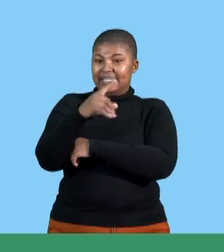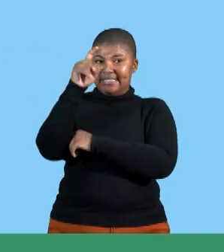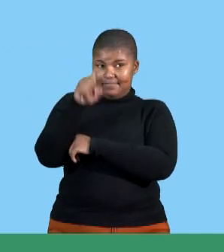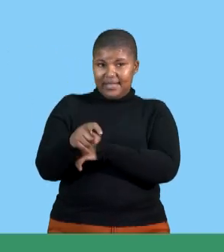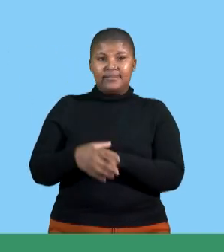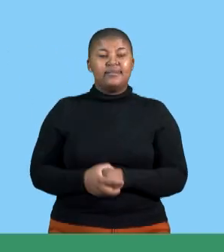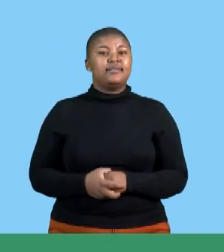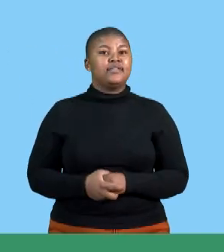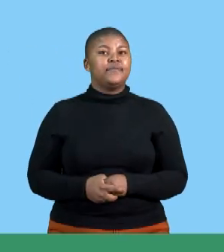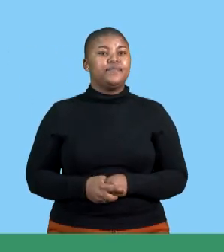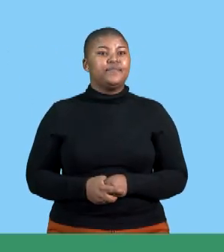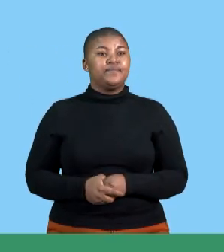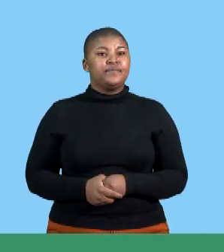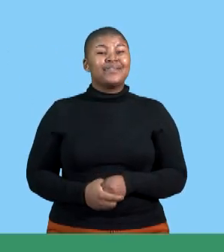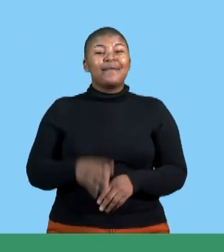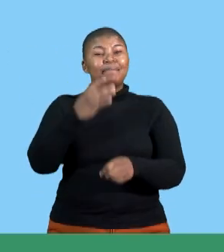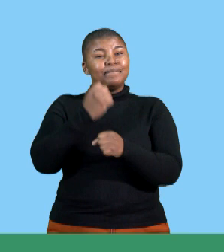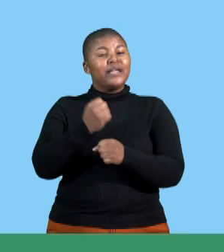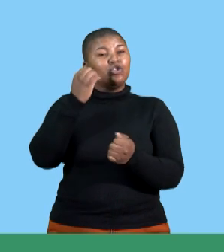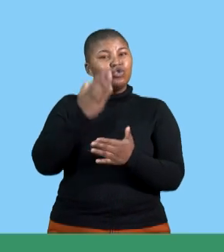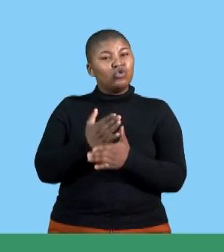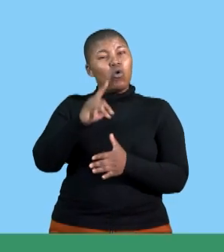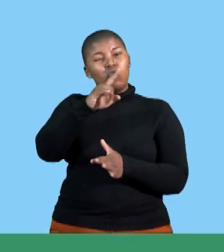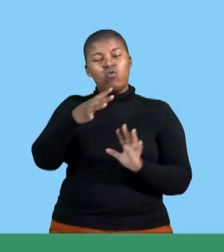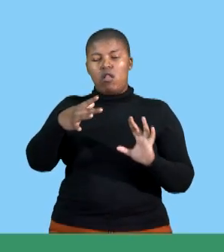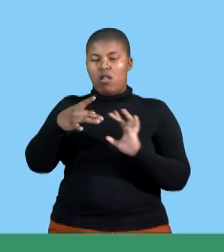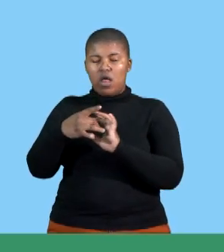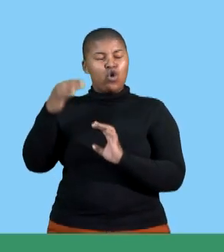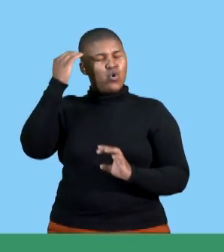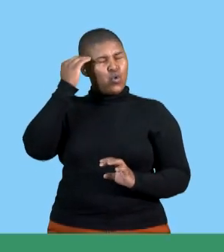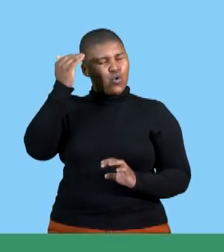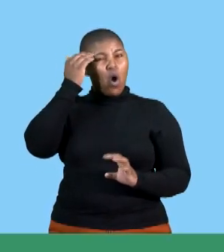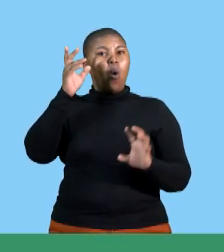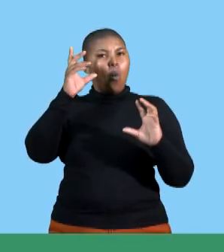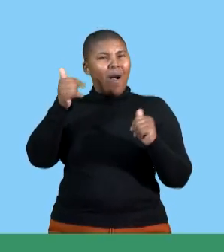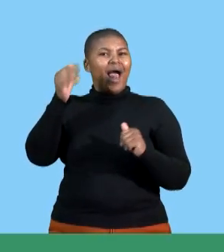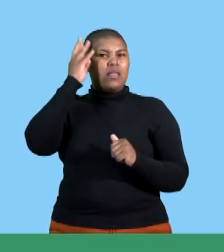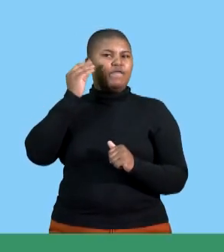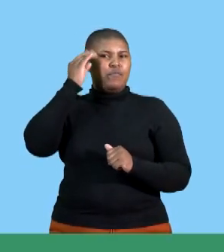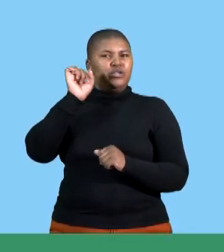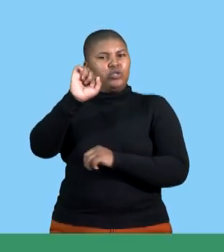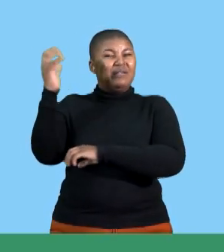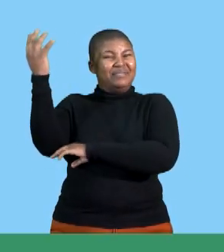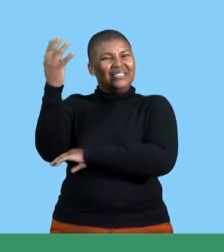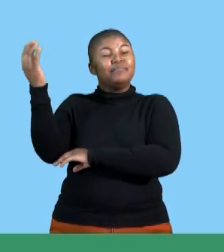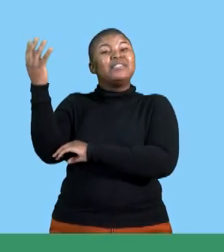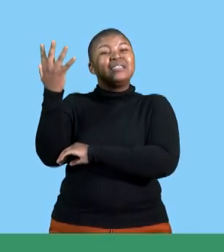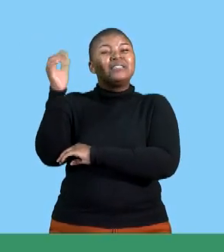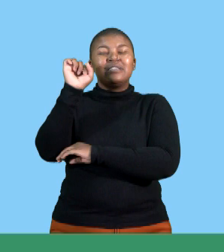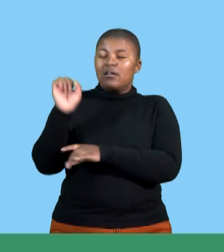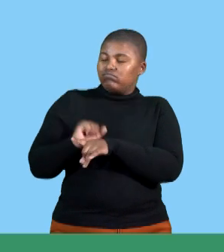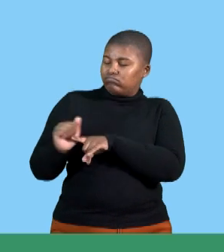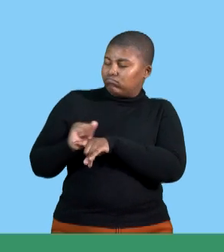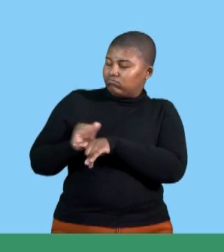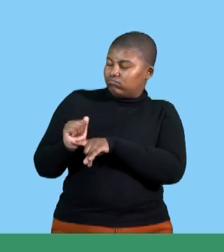Um, be fully conversant with the content of your presentation. Know your presentation. Study your